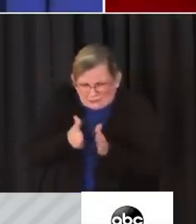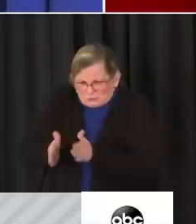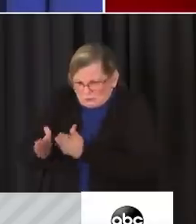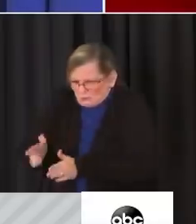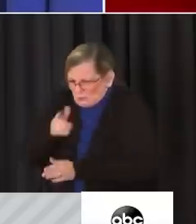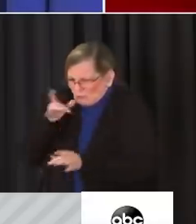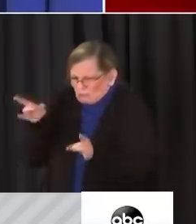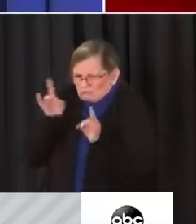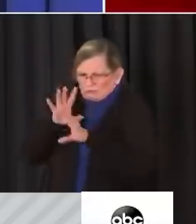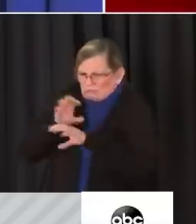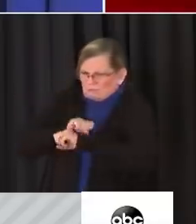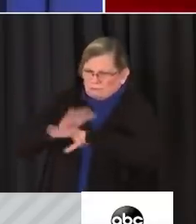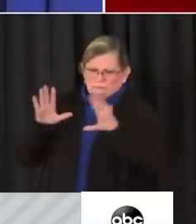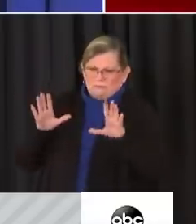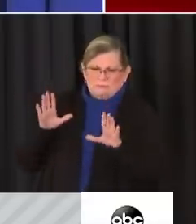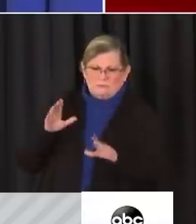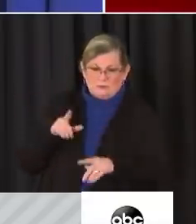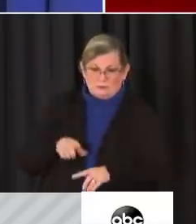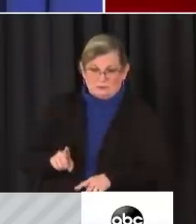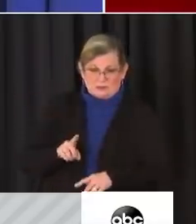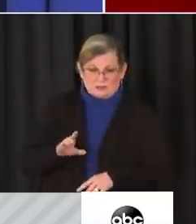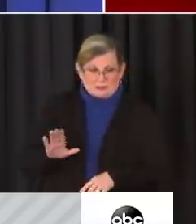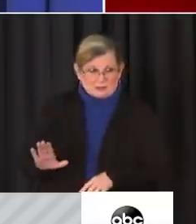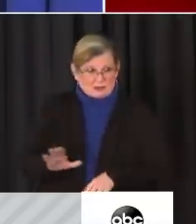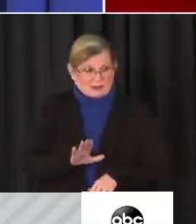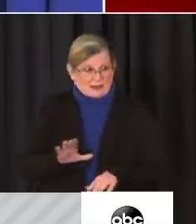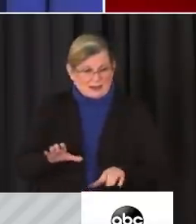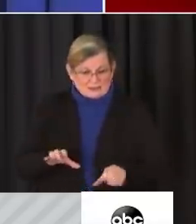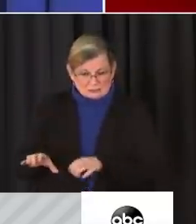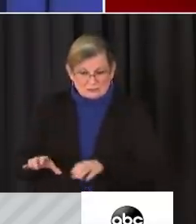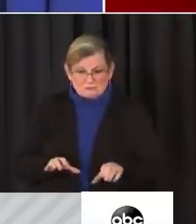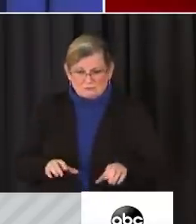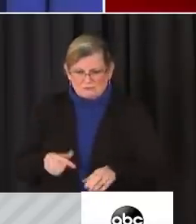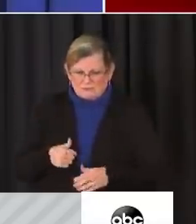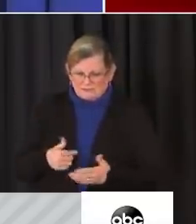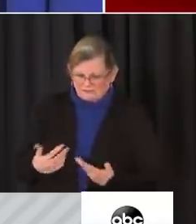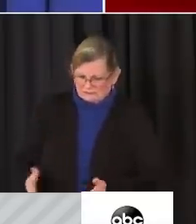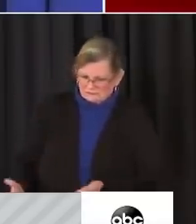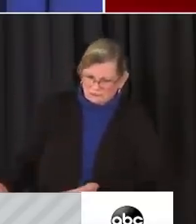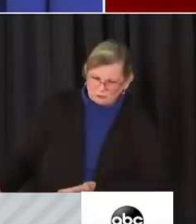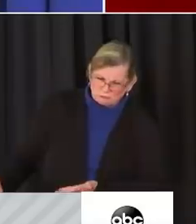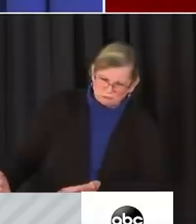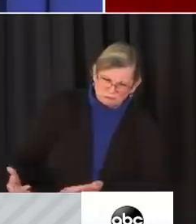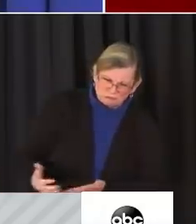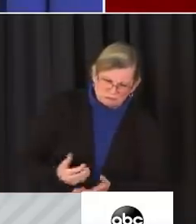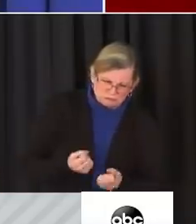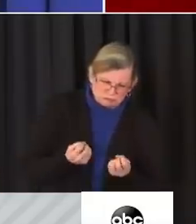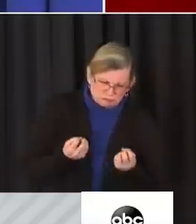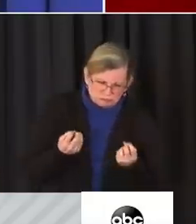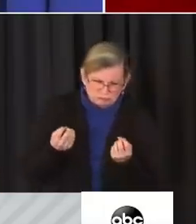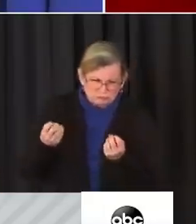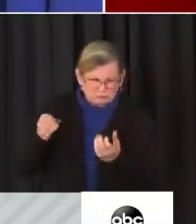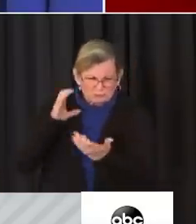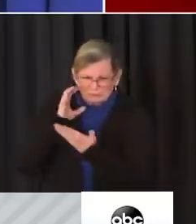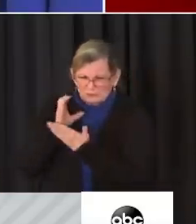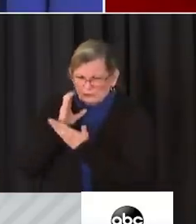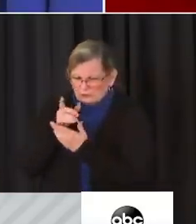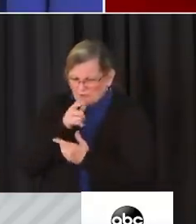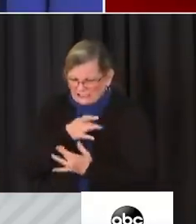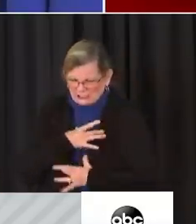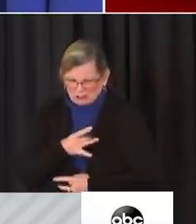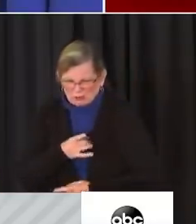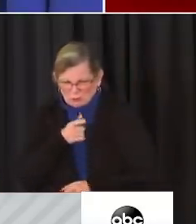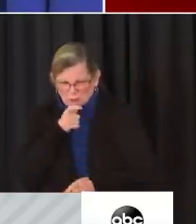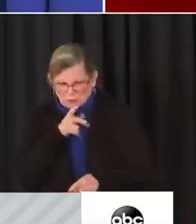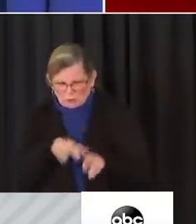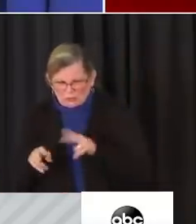one of the violent mob accountable for their actions. We have collected numerous images of persons of interest that we are